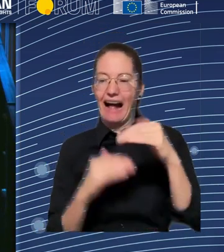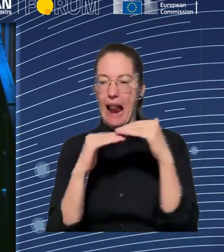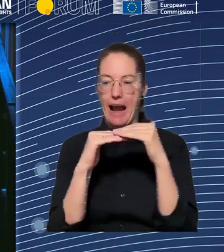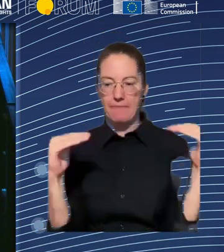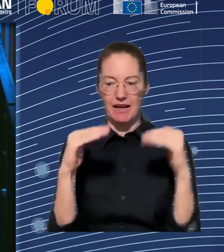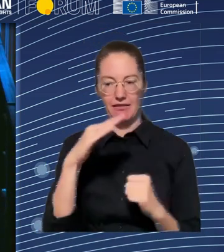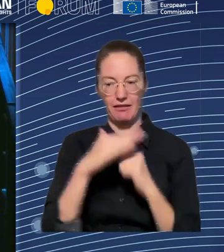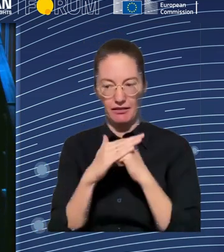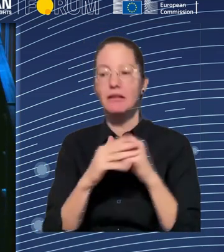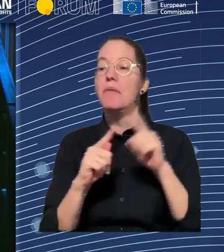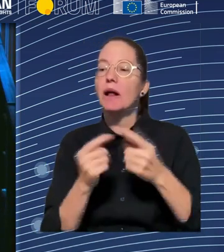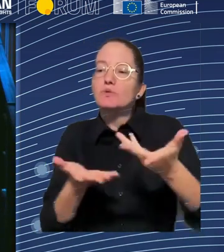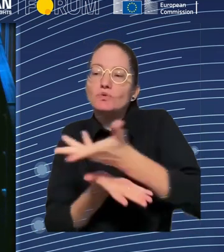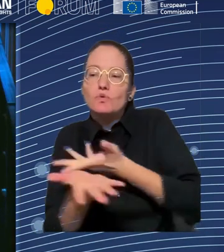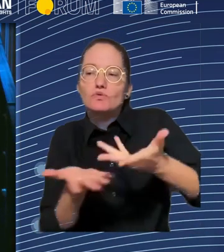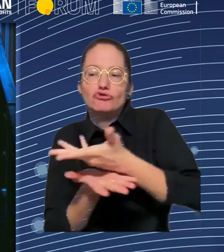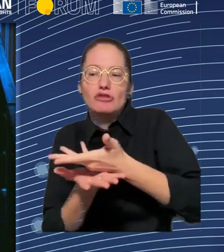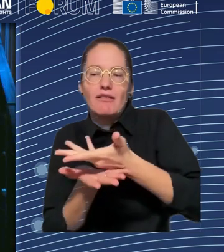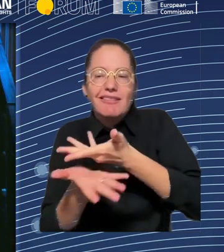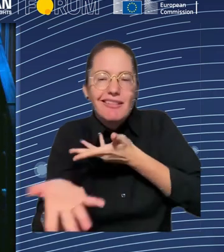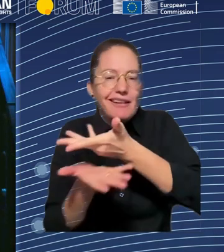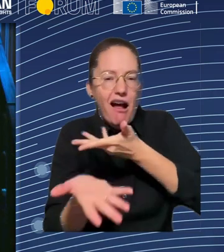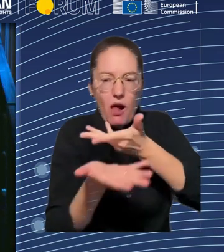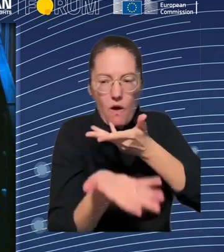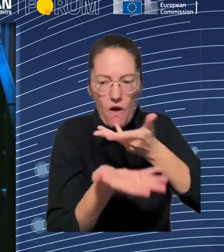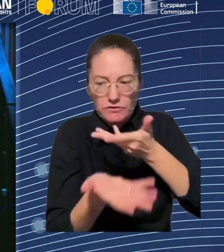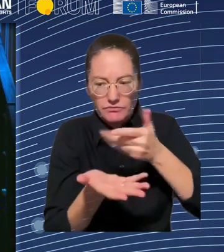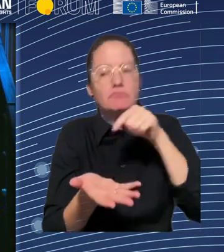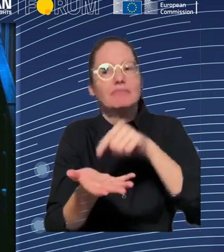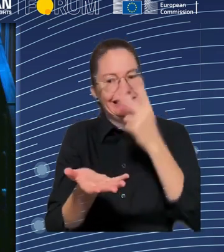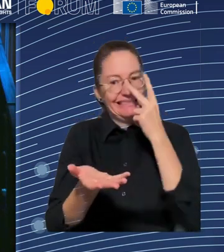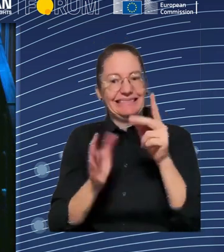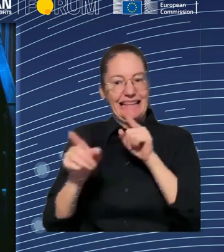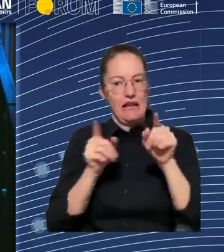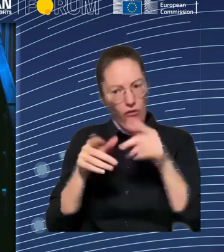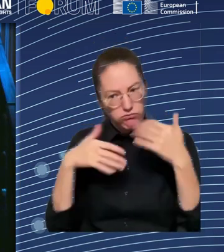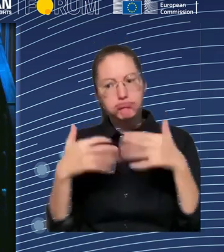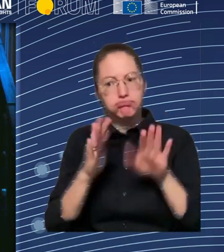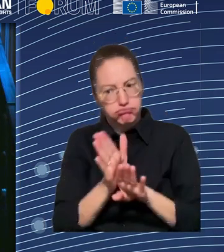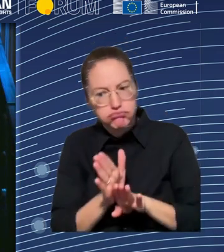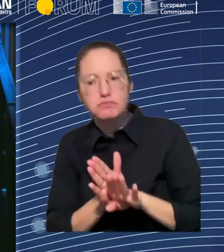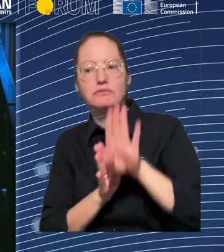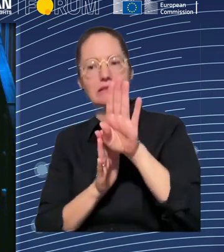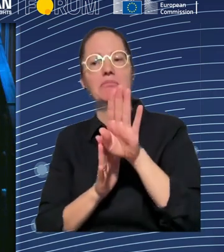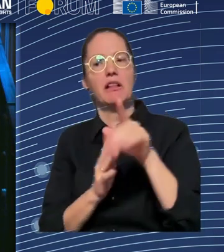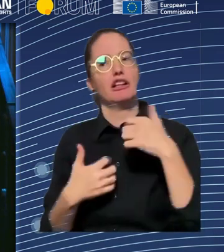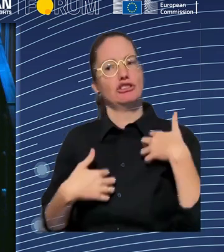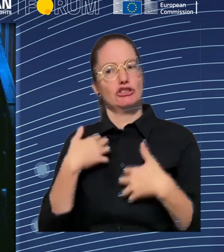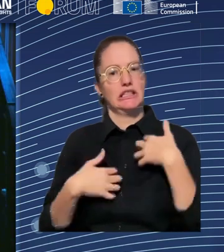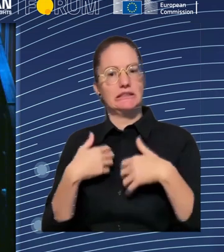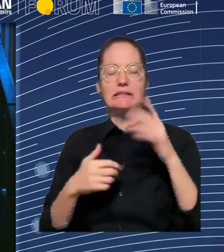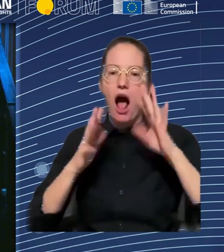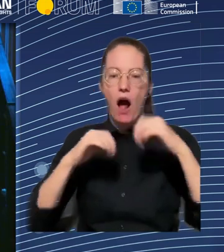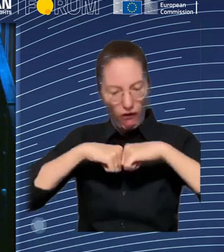and skills, which is something we discussed a lot yesterday, and we'll talk about later today as well, I mean, if you have 20 employees, you could